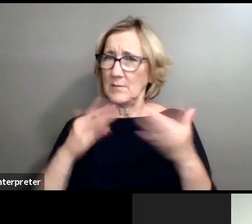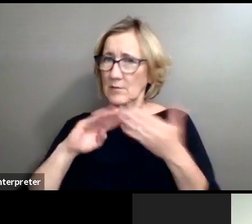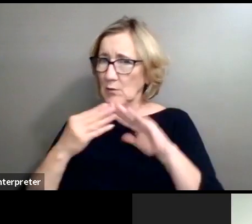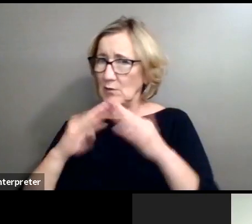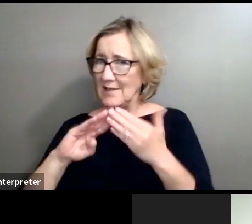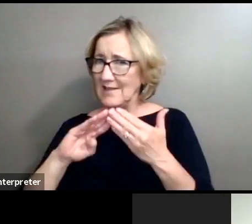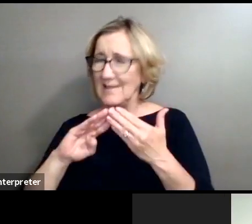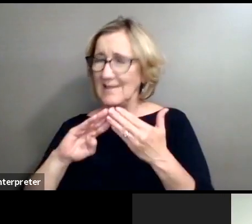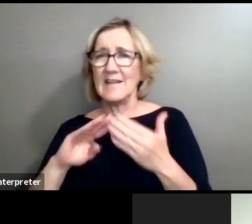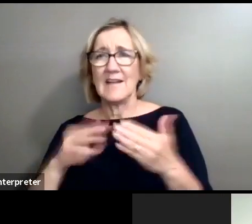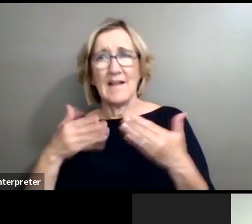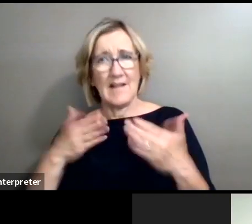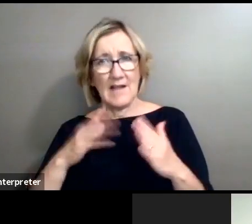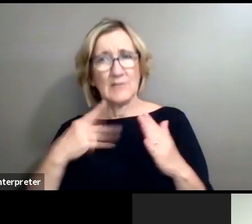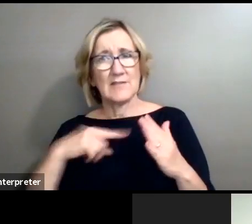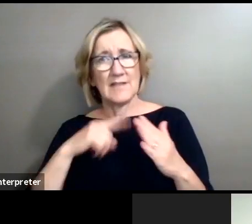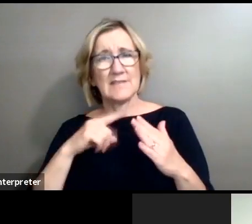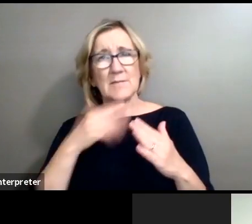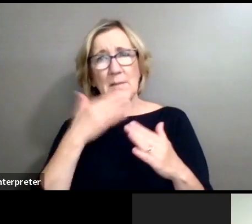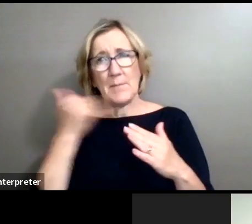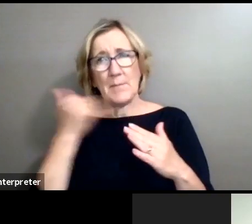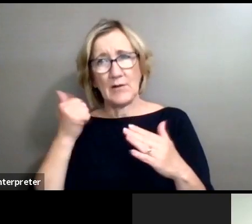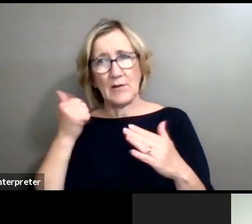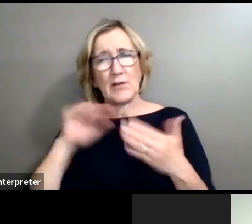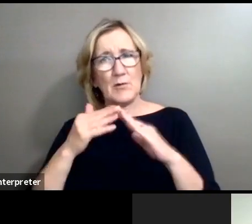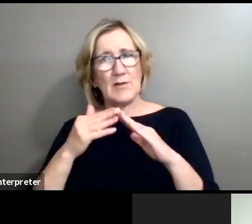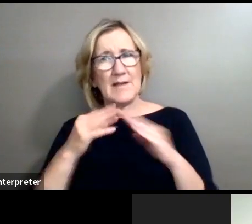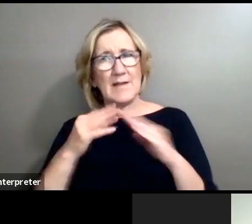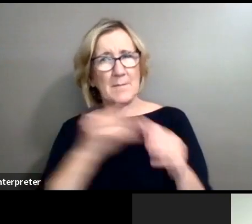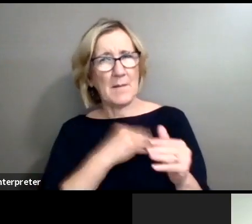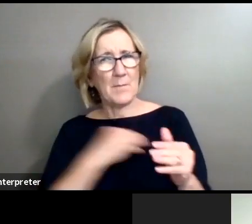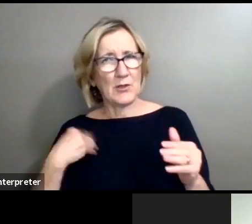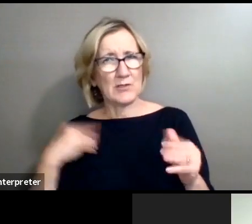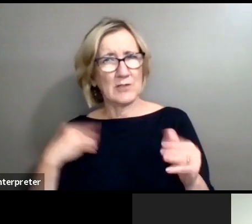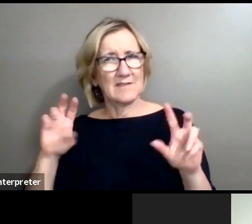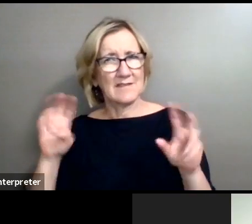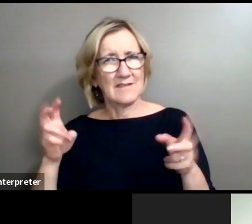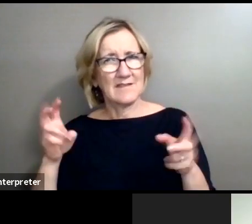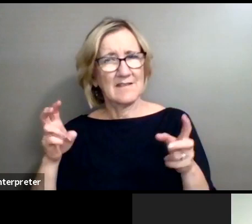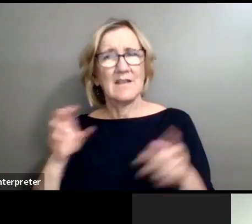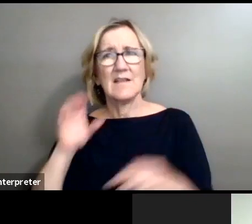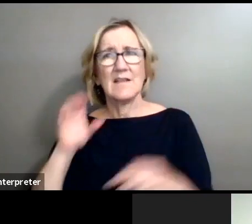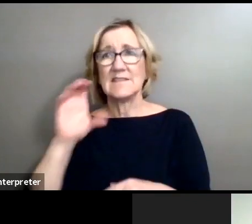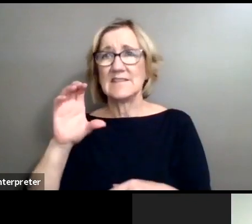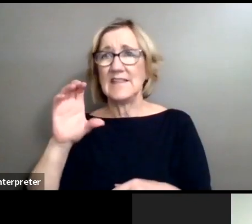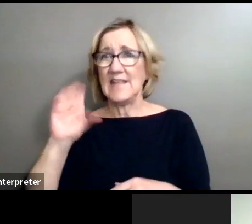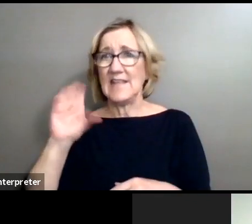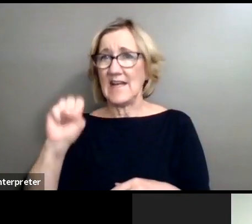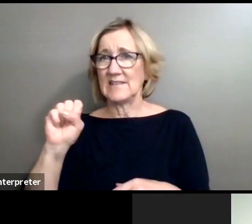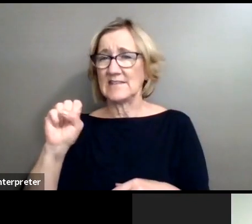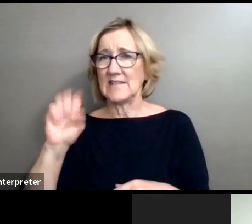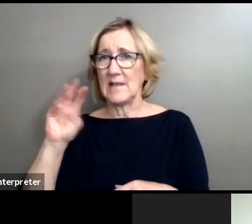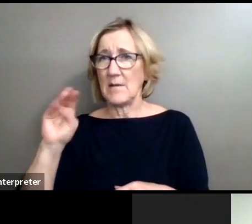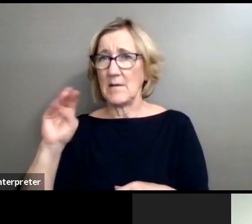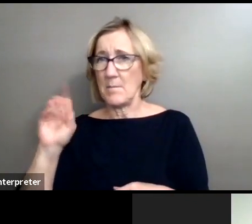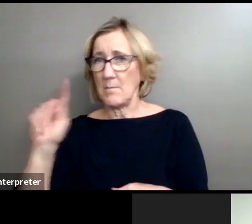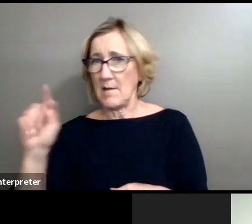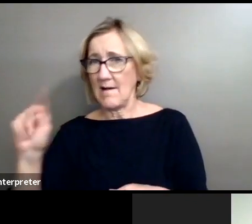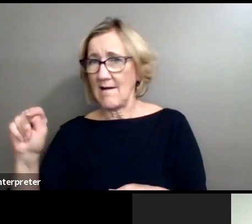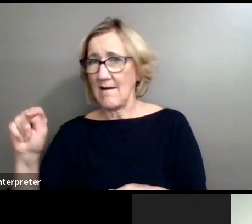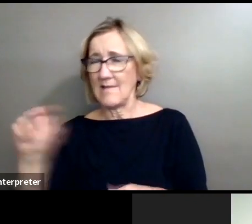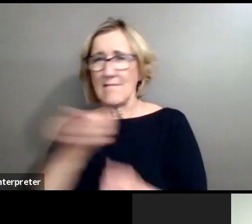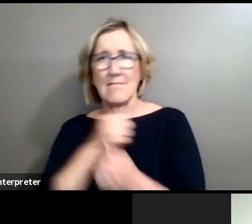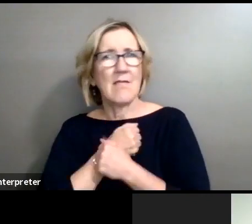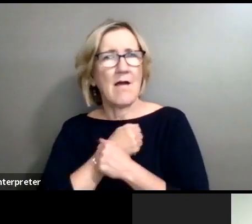It just allows us to be better community members. So CS loved pictures. And we'll get to take a look at some of the pictures